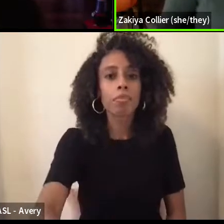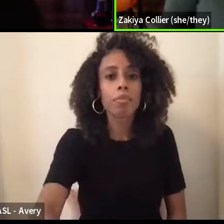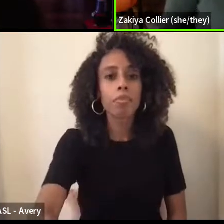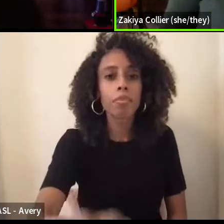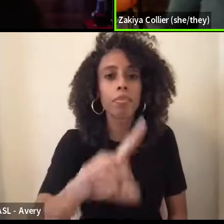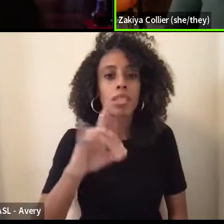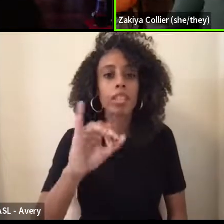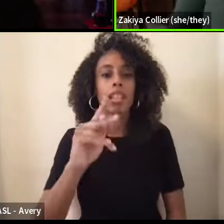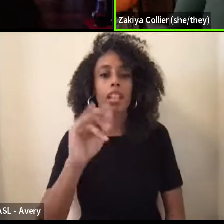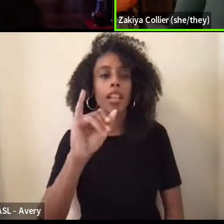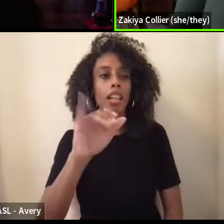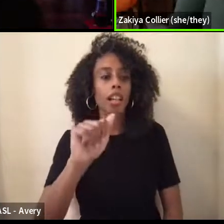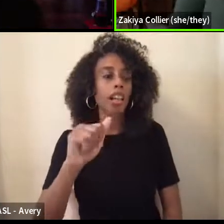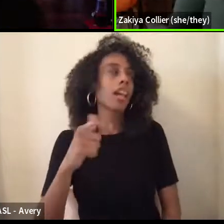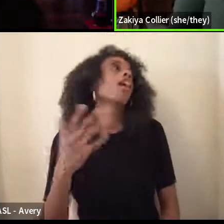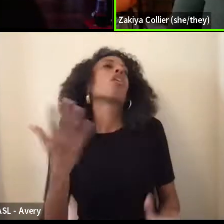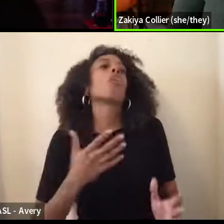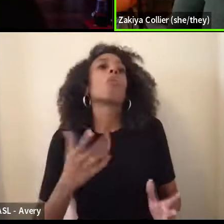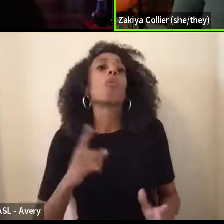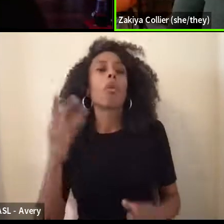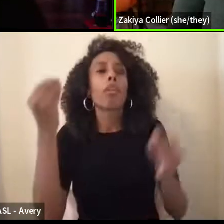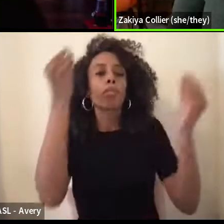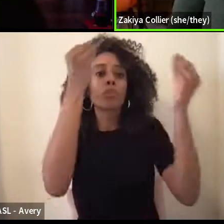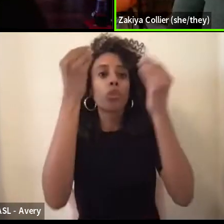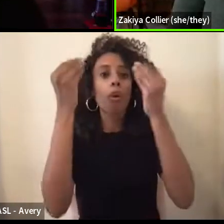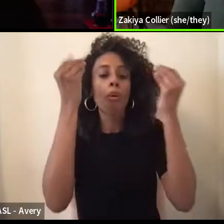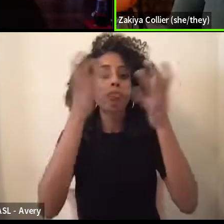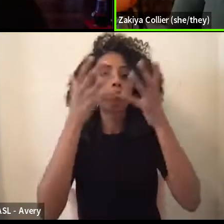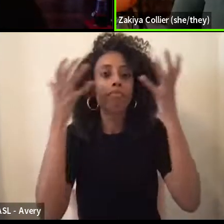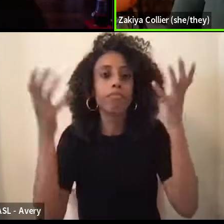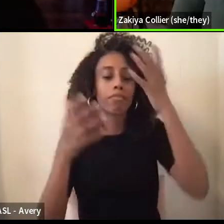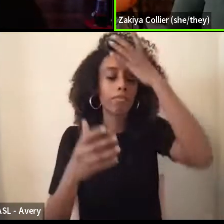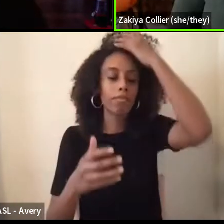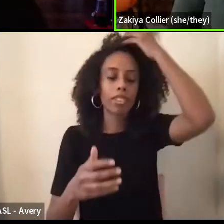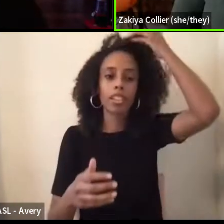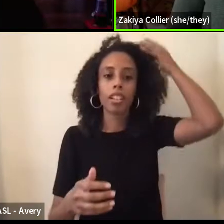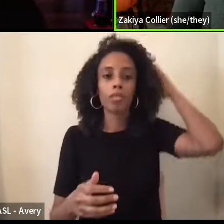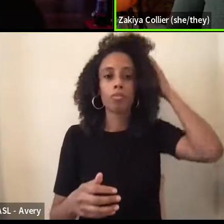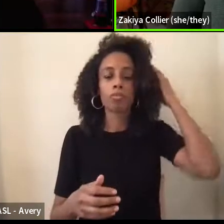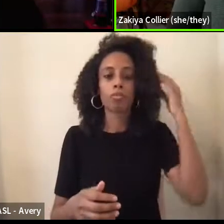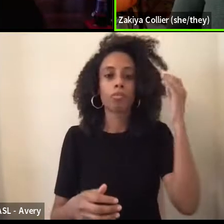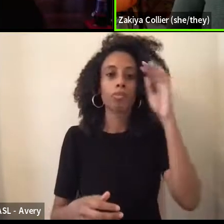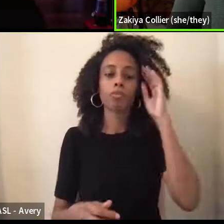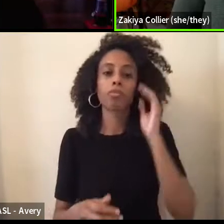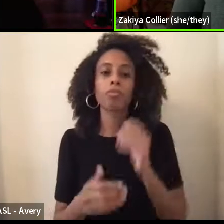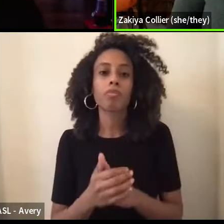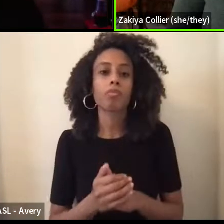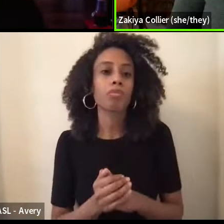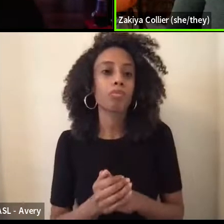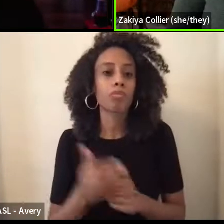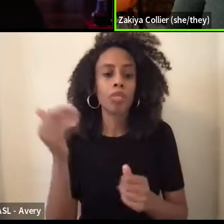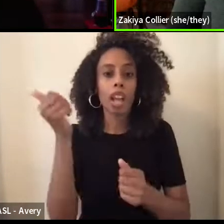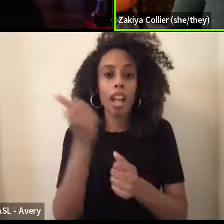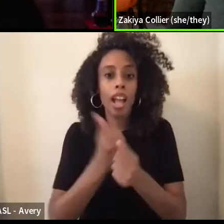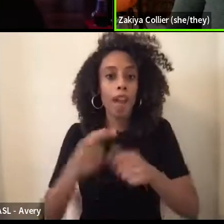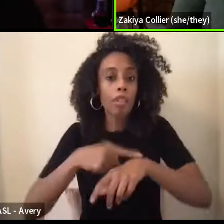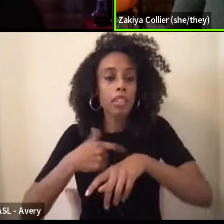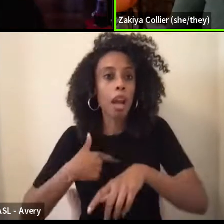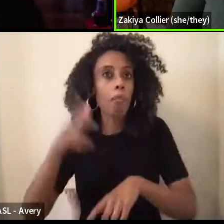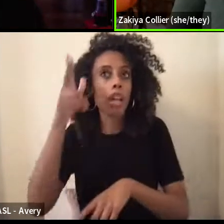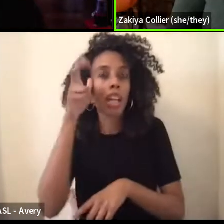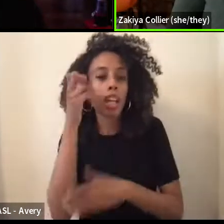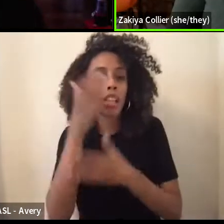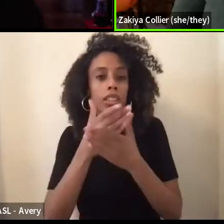many thoughts. Like every time I, um, like hear something or see something